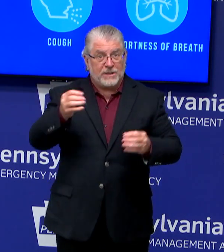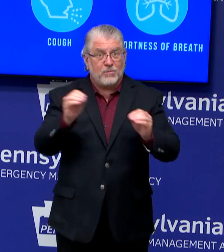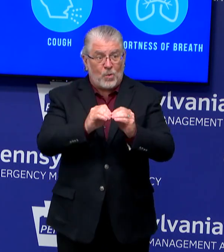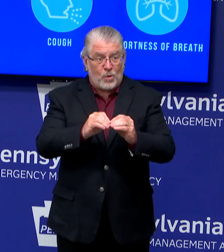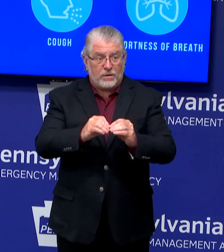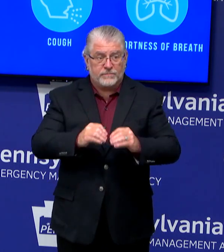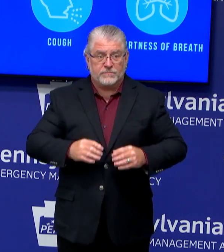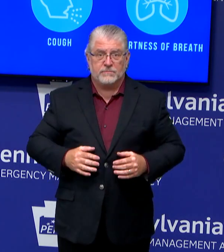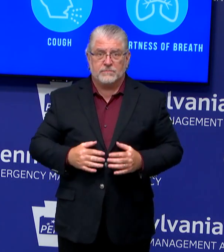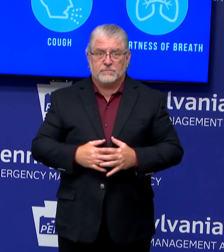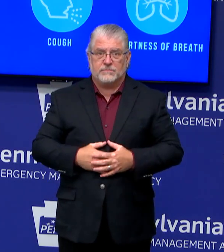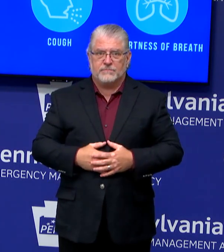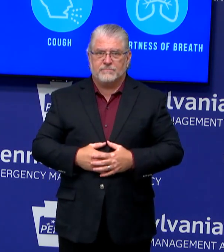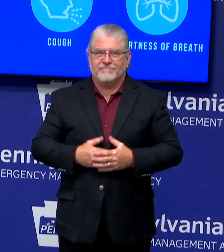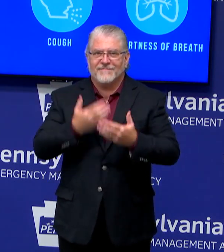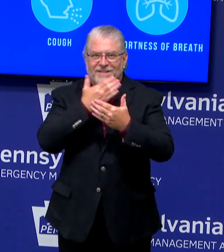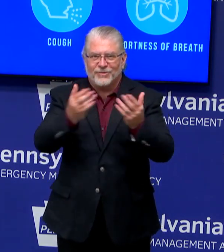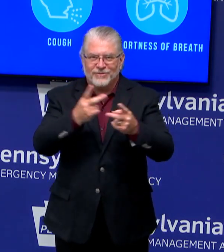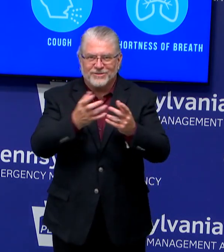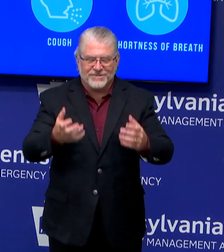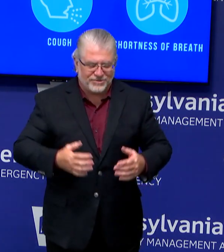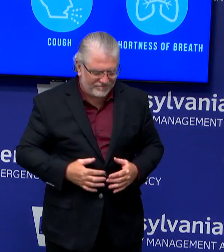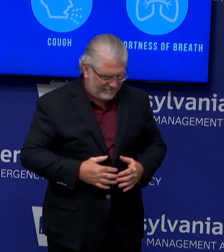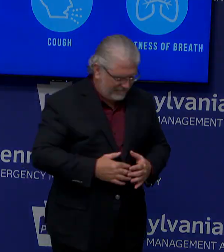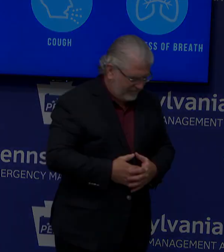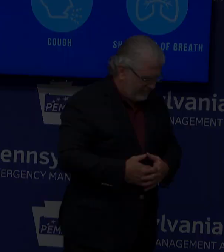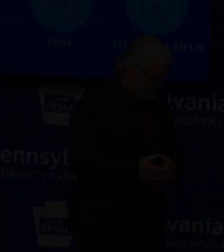Okay. Thank you very much. Thank you.